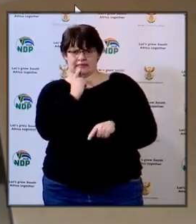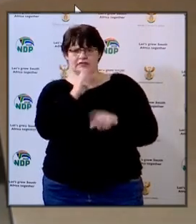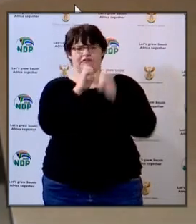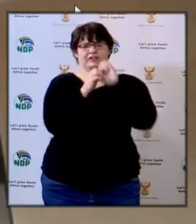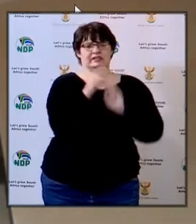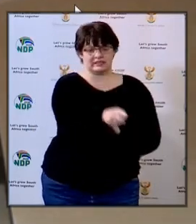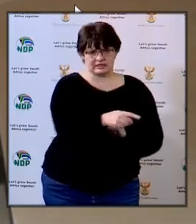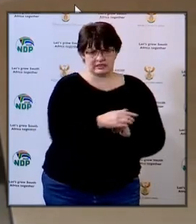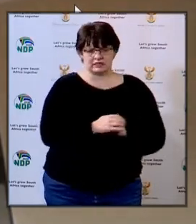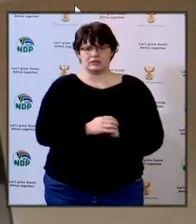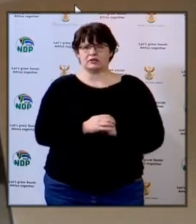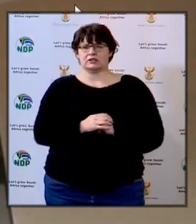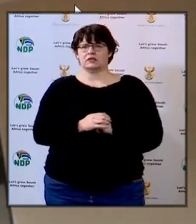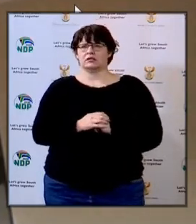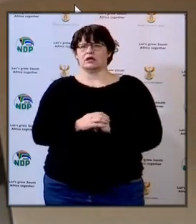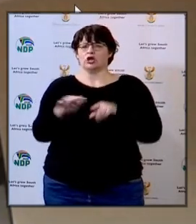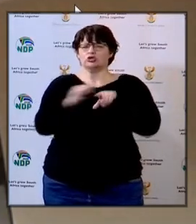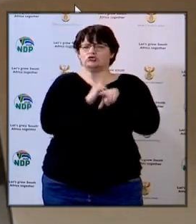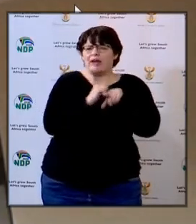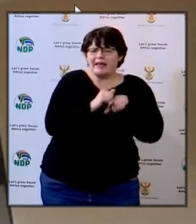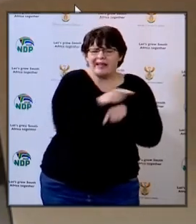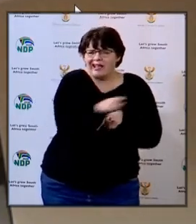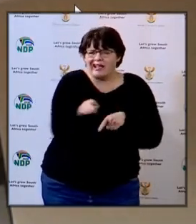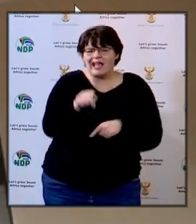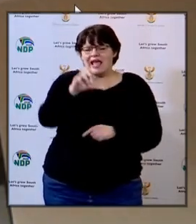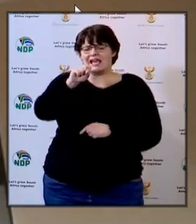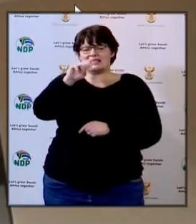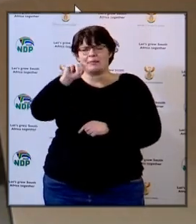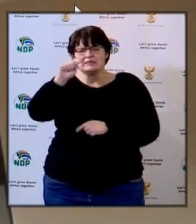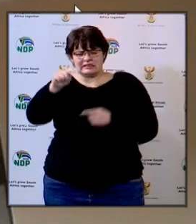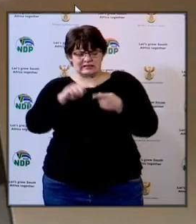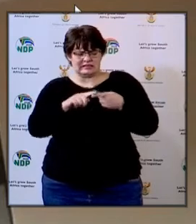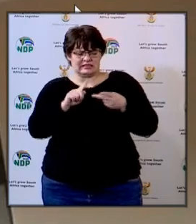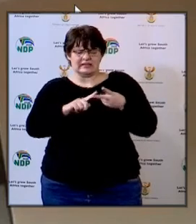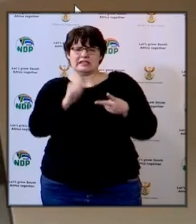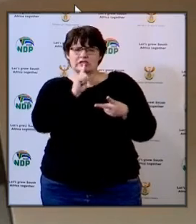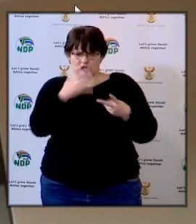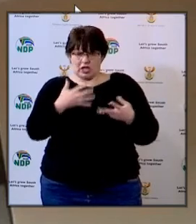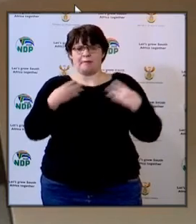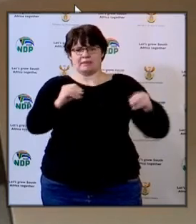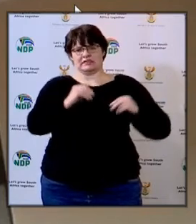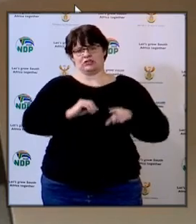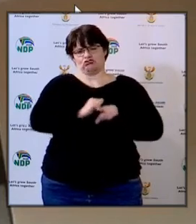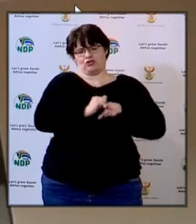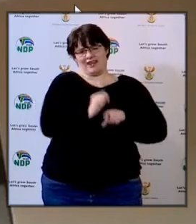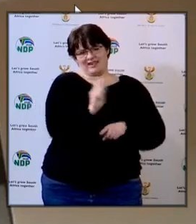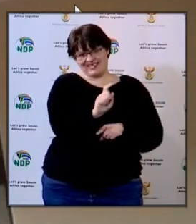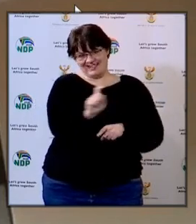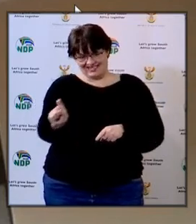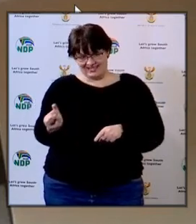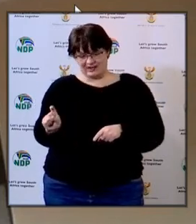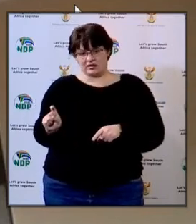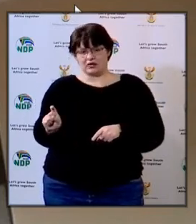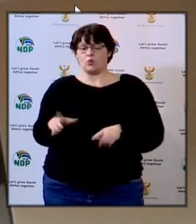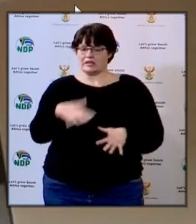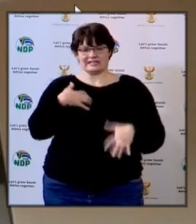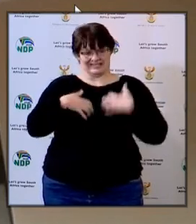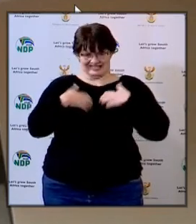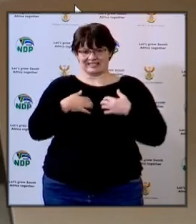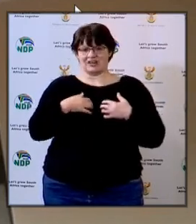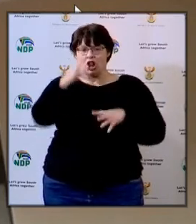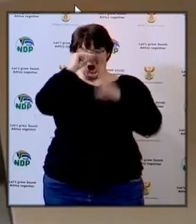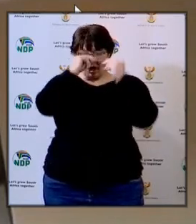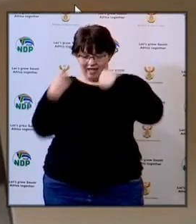the orientation of SMTs and teachers has taken place and we are looking forward to the